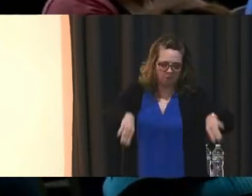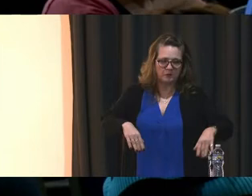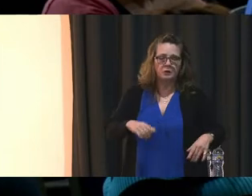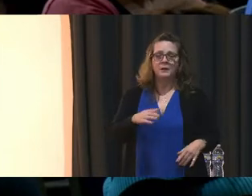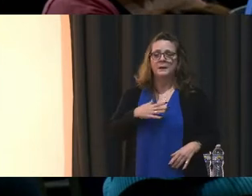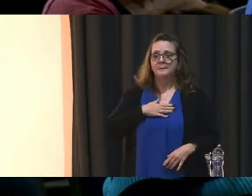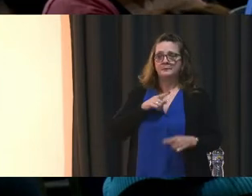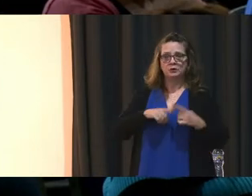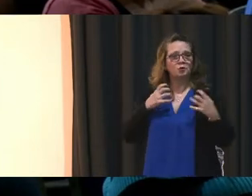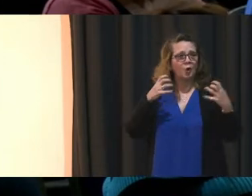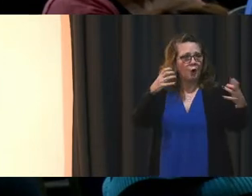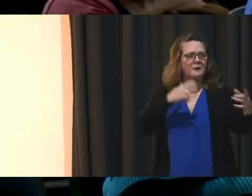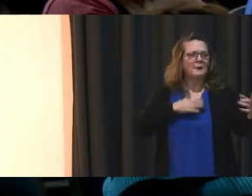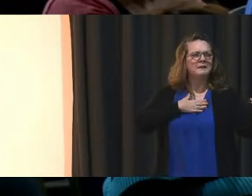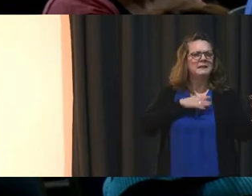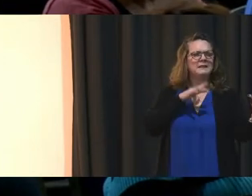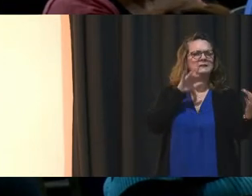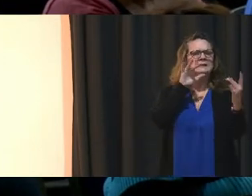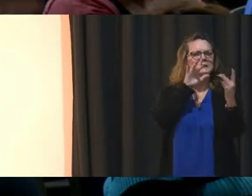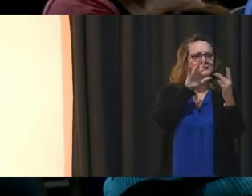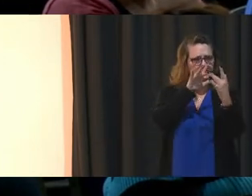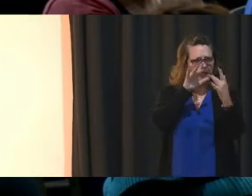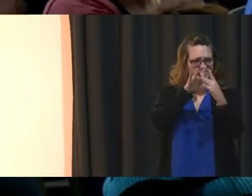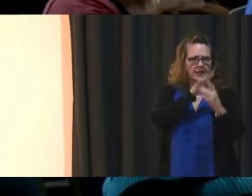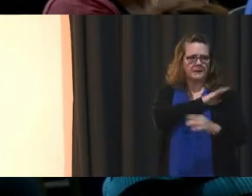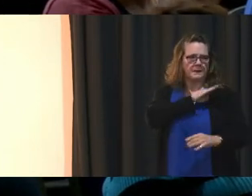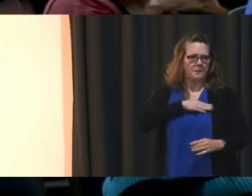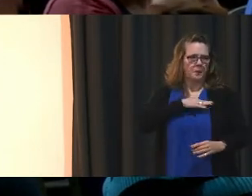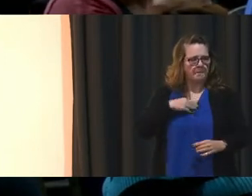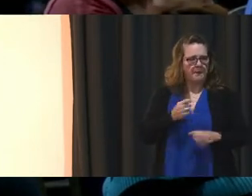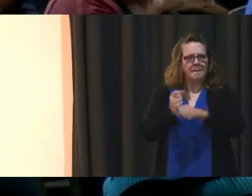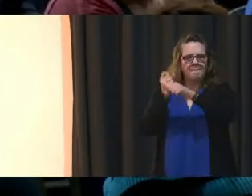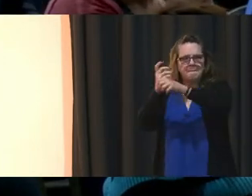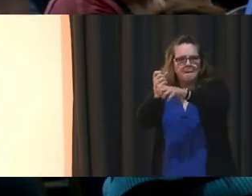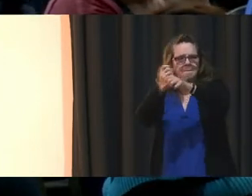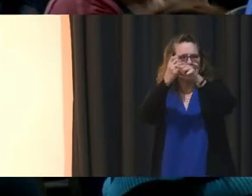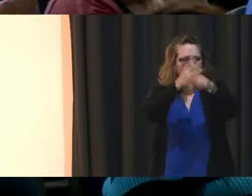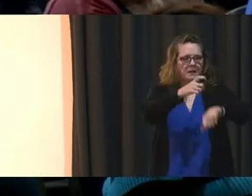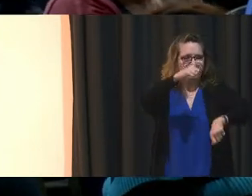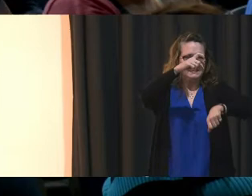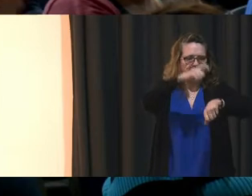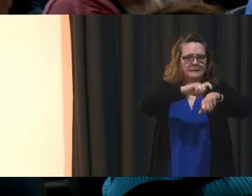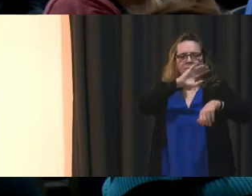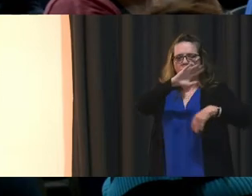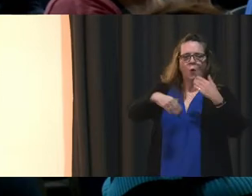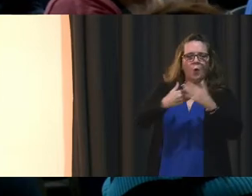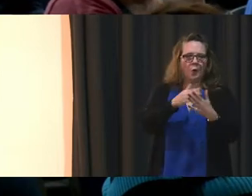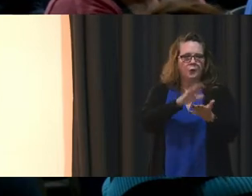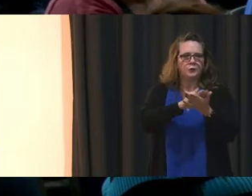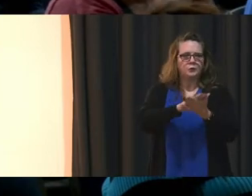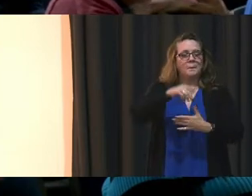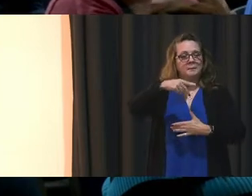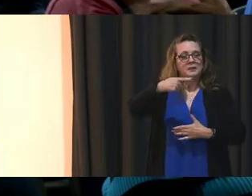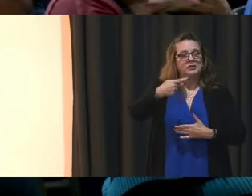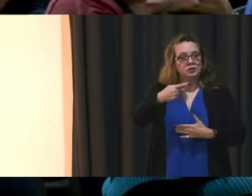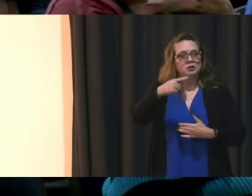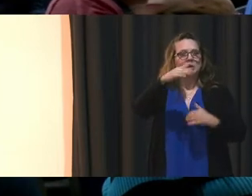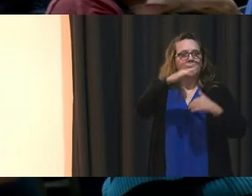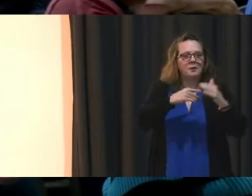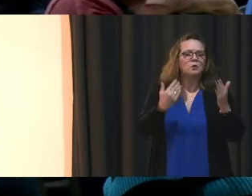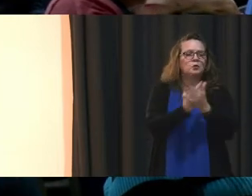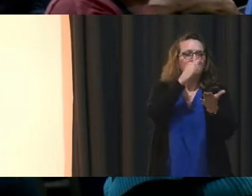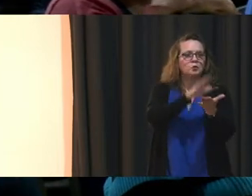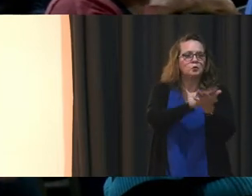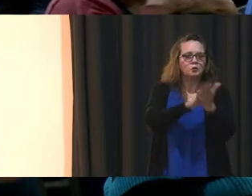audience, reach out and bombard them. It is time for all of the schools in the P3 to be built. It is